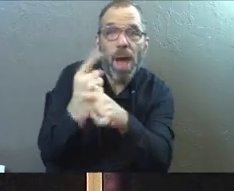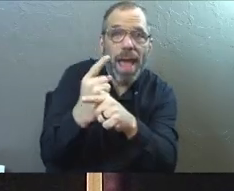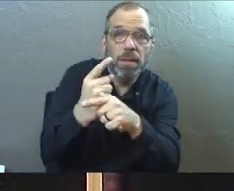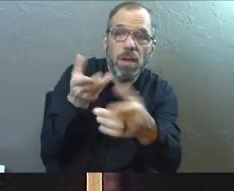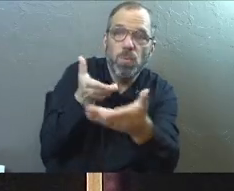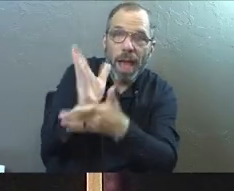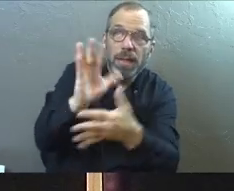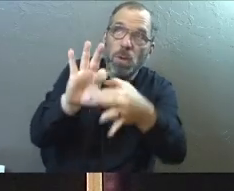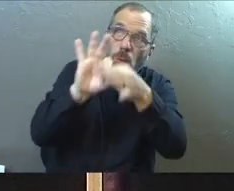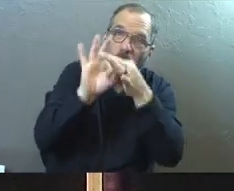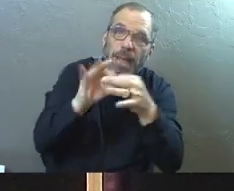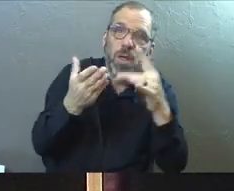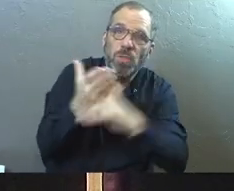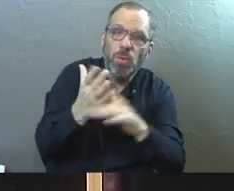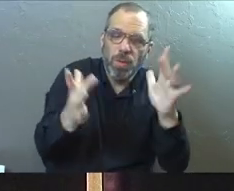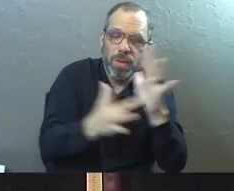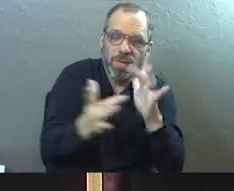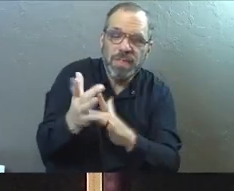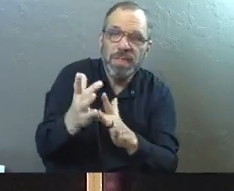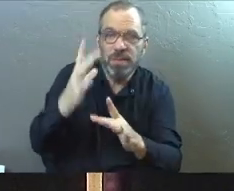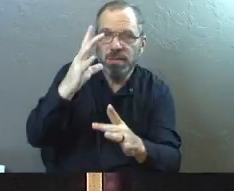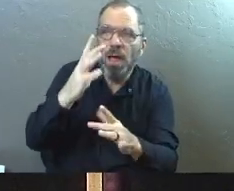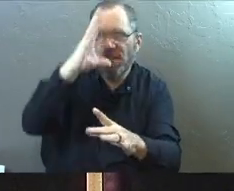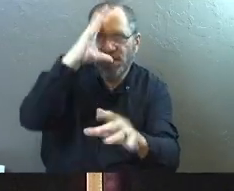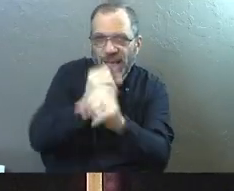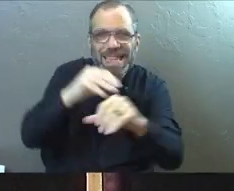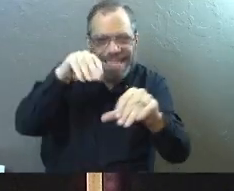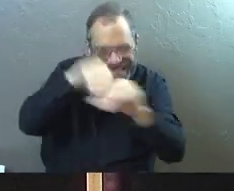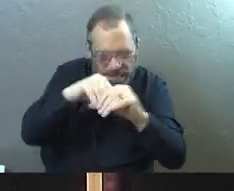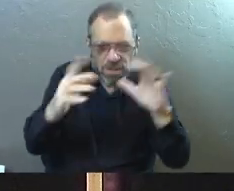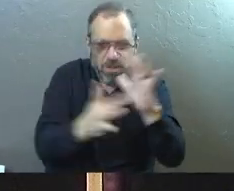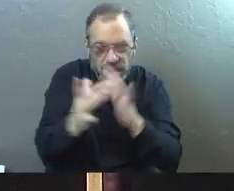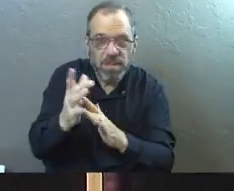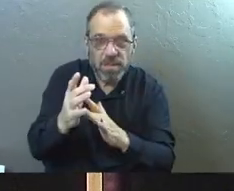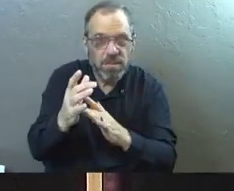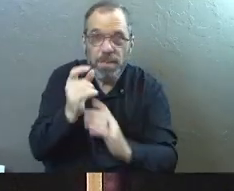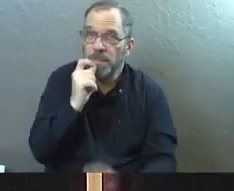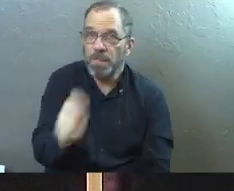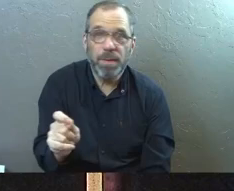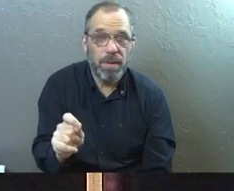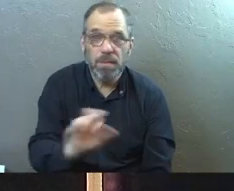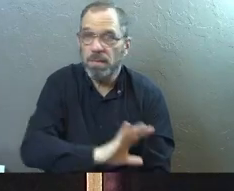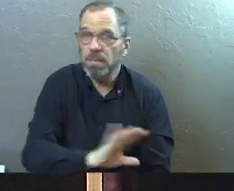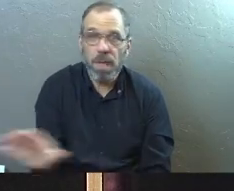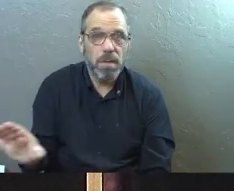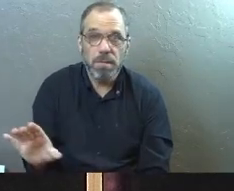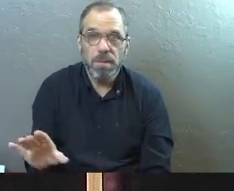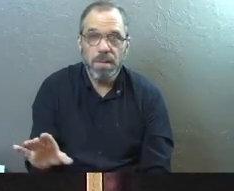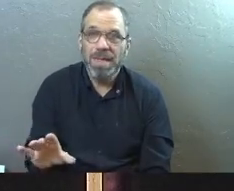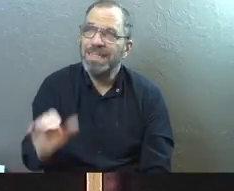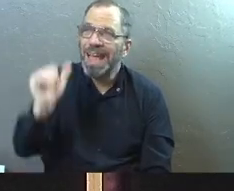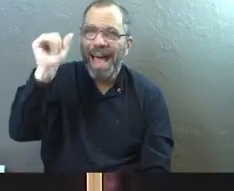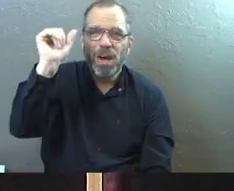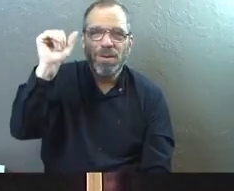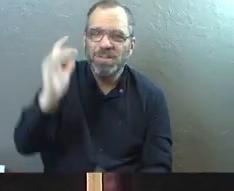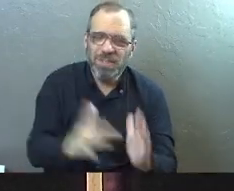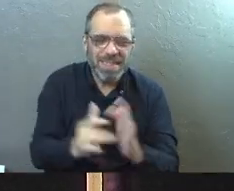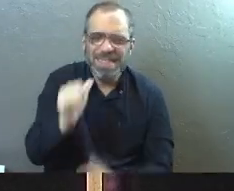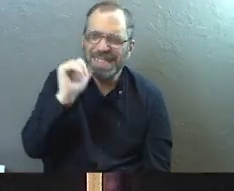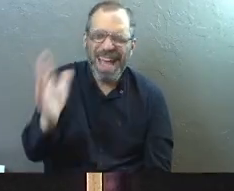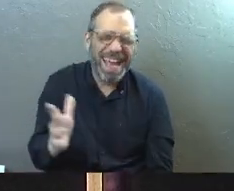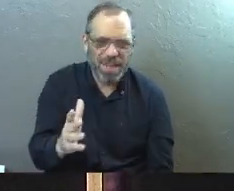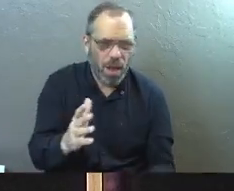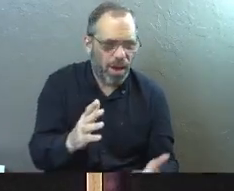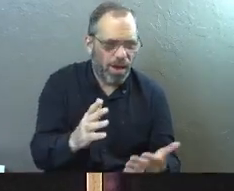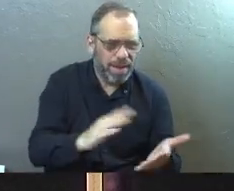by faith in Jesus. That's it. That's it, right? Now again, Jesus is not our get out of jail free card church.